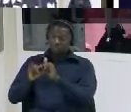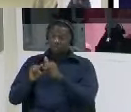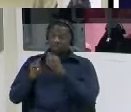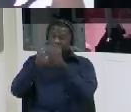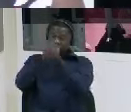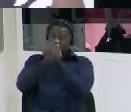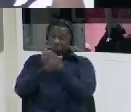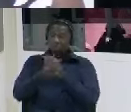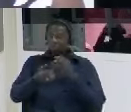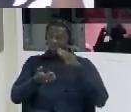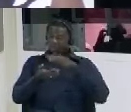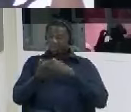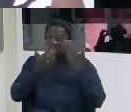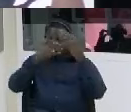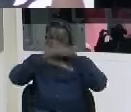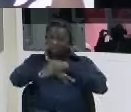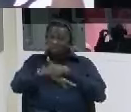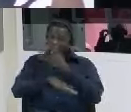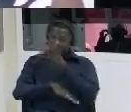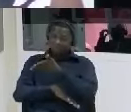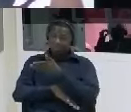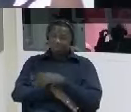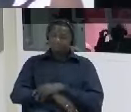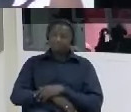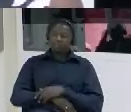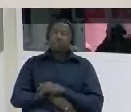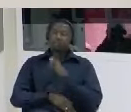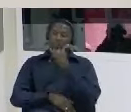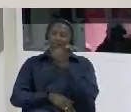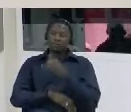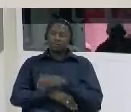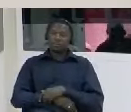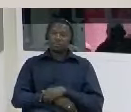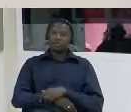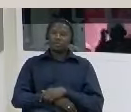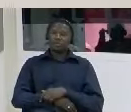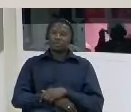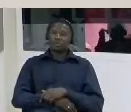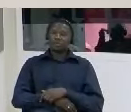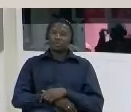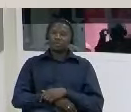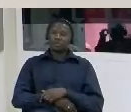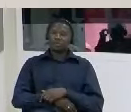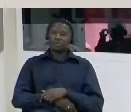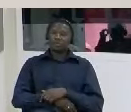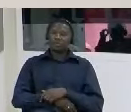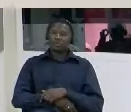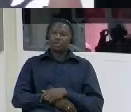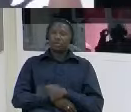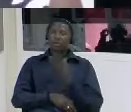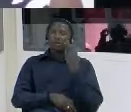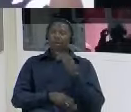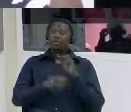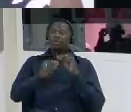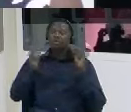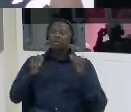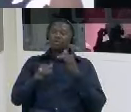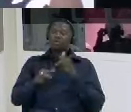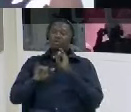yes we did spend the night there how long did you how long were you detained at mile two